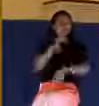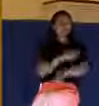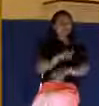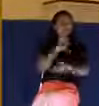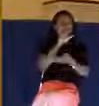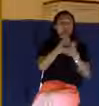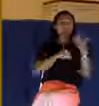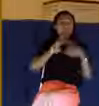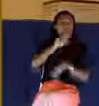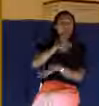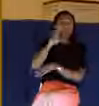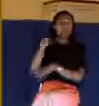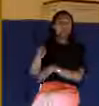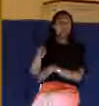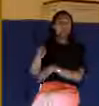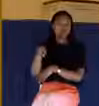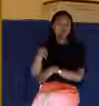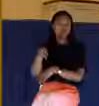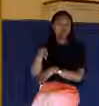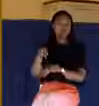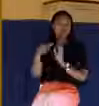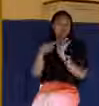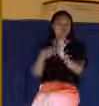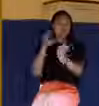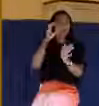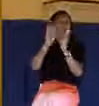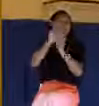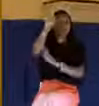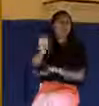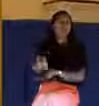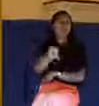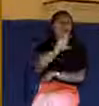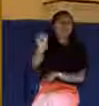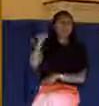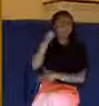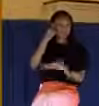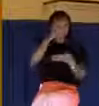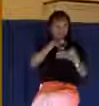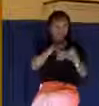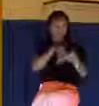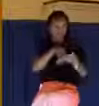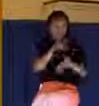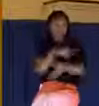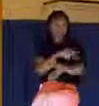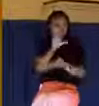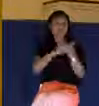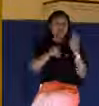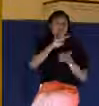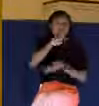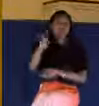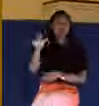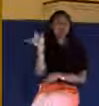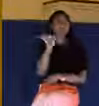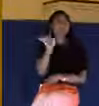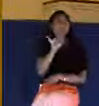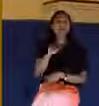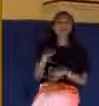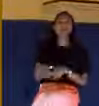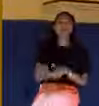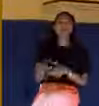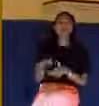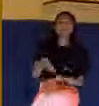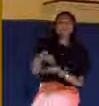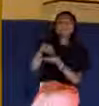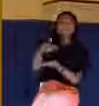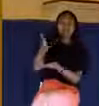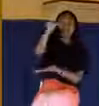22 to an Old Testament calvary, because if you read the words of that psalm, it's as if you're standing at the foot of the cross and you're watching